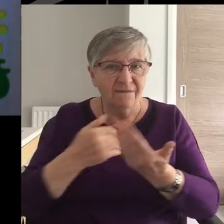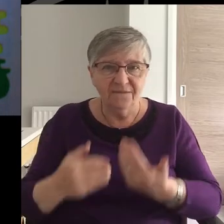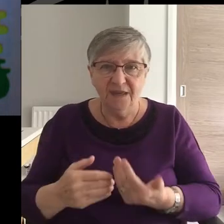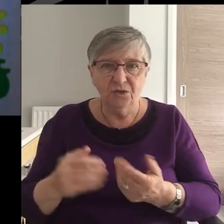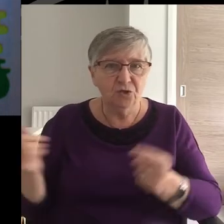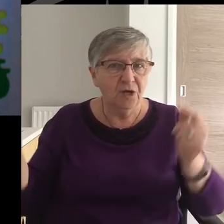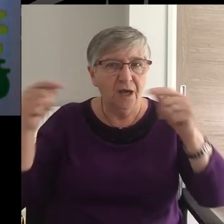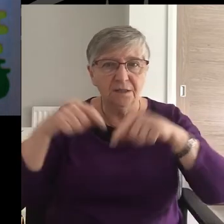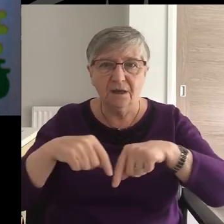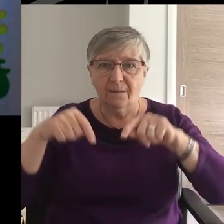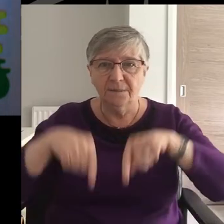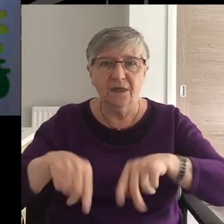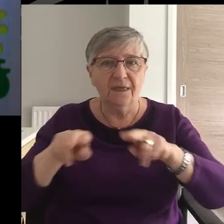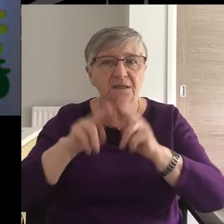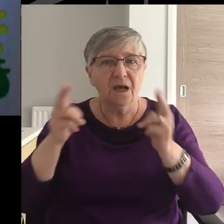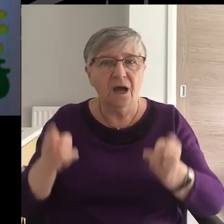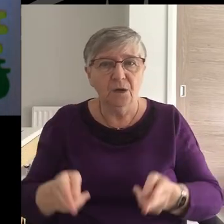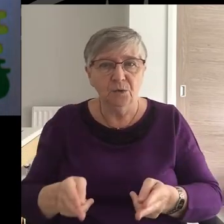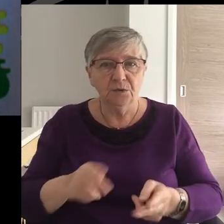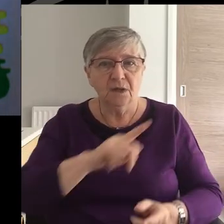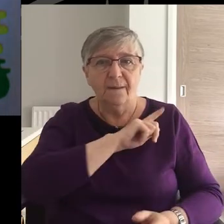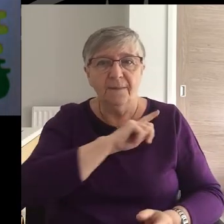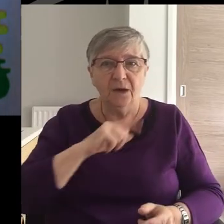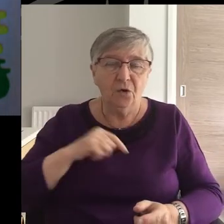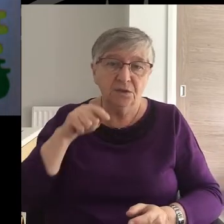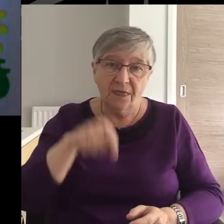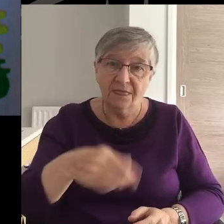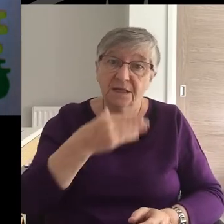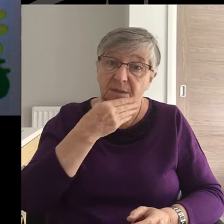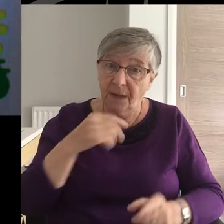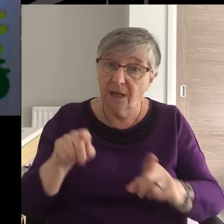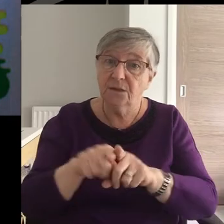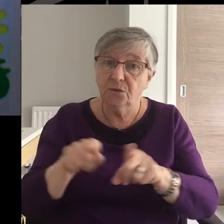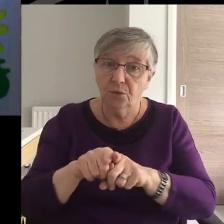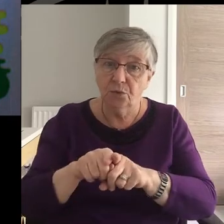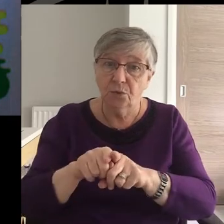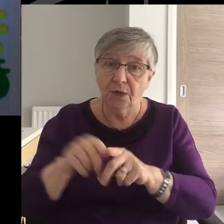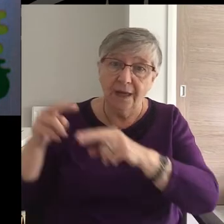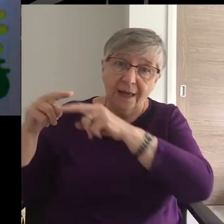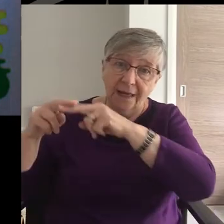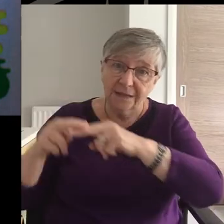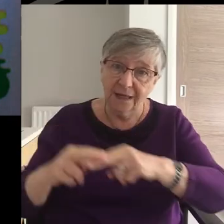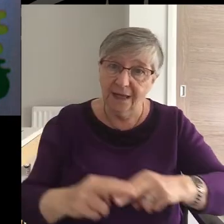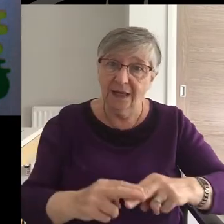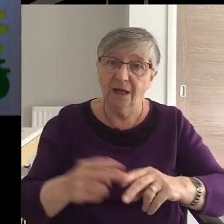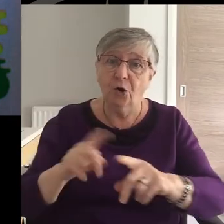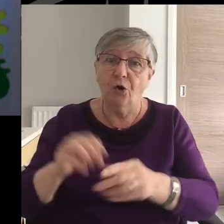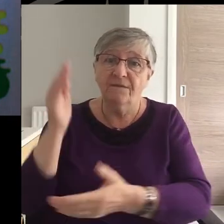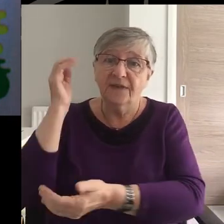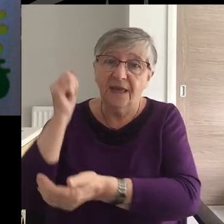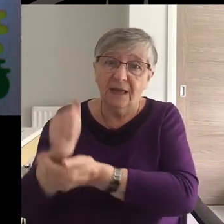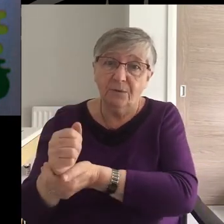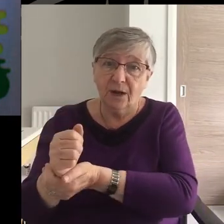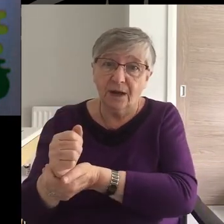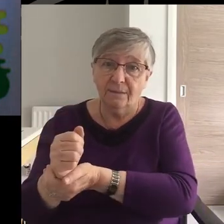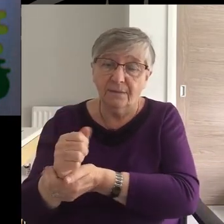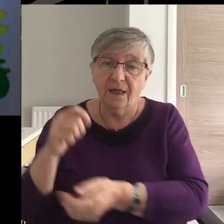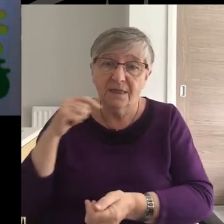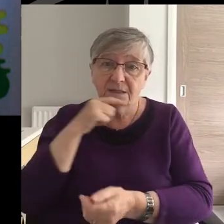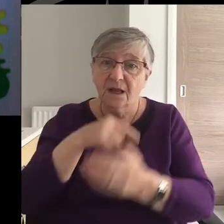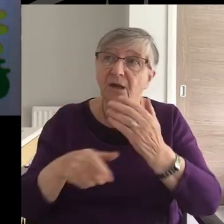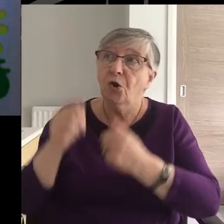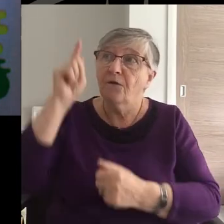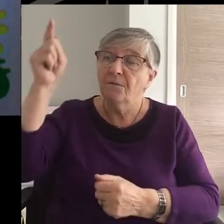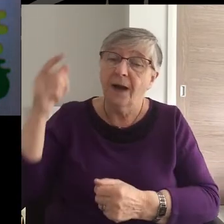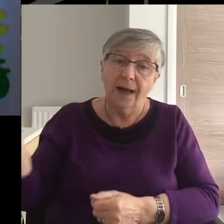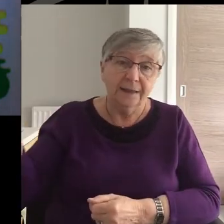come to this house, because this man too is a son of Abraham. For the Son of Man came to